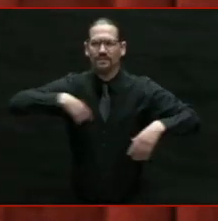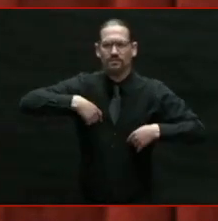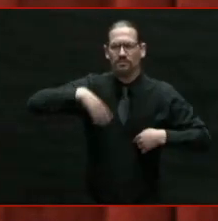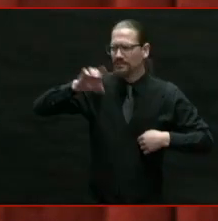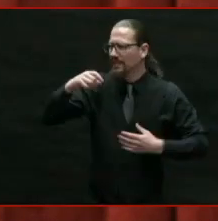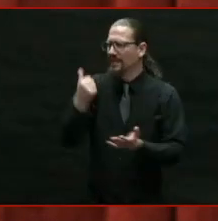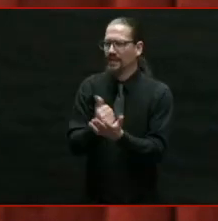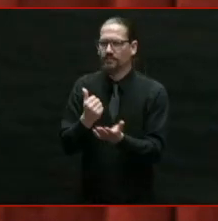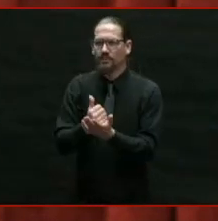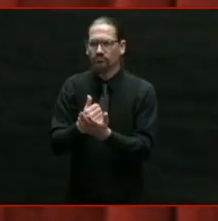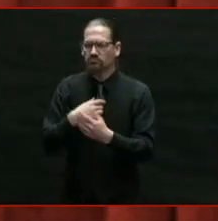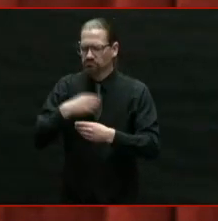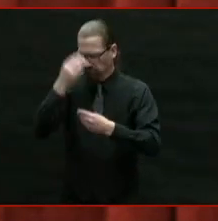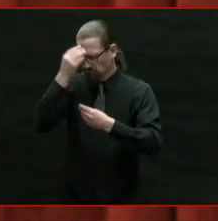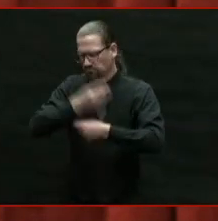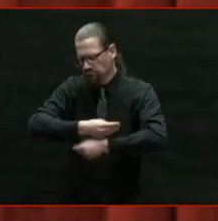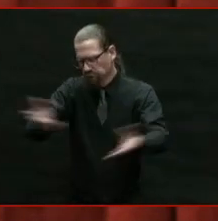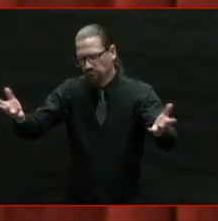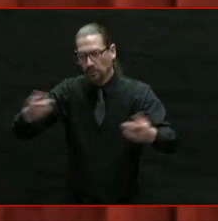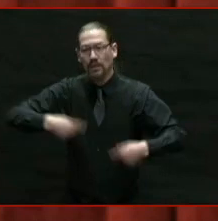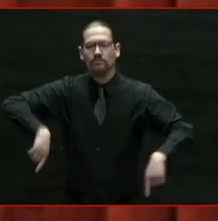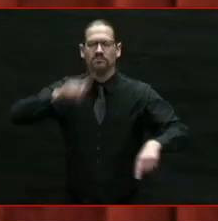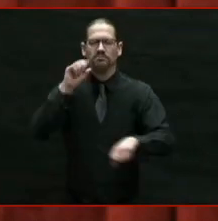because every time you did.